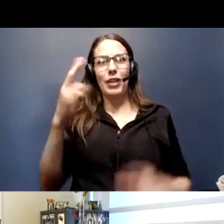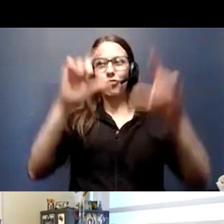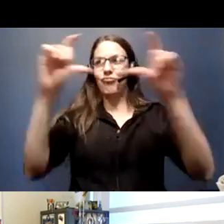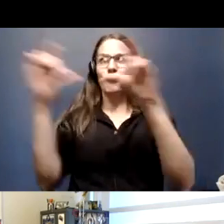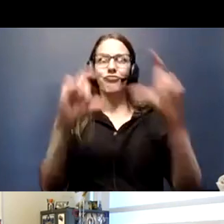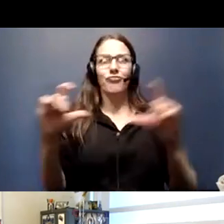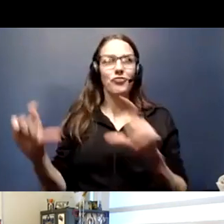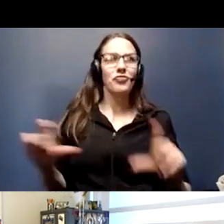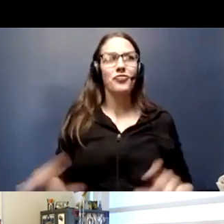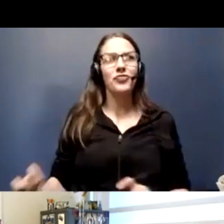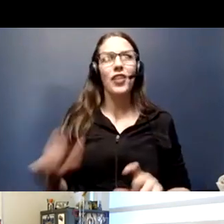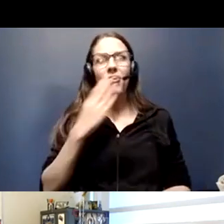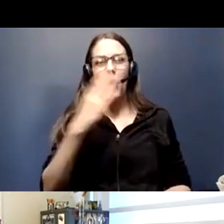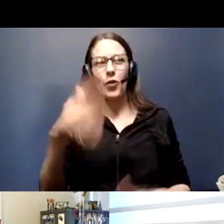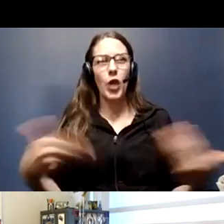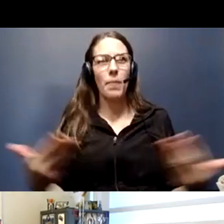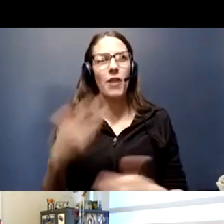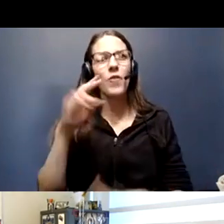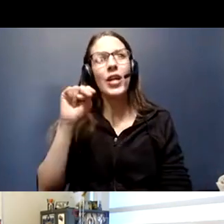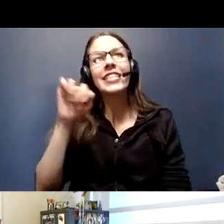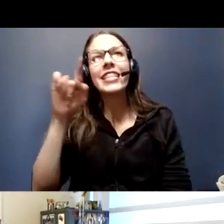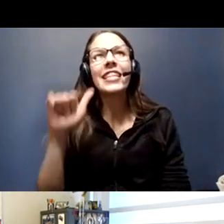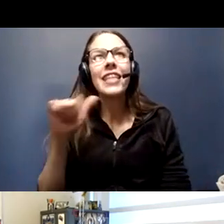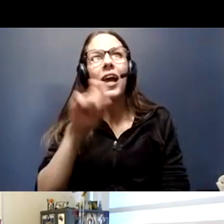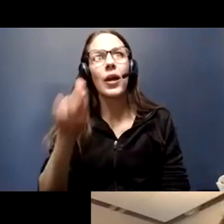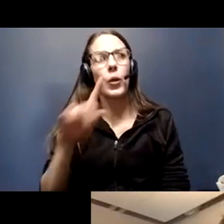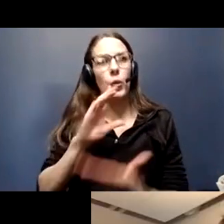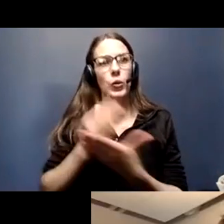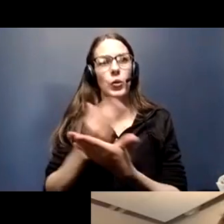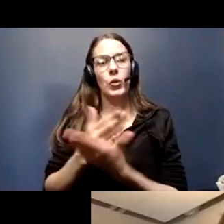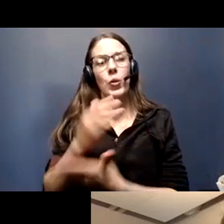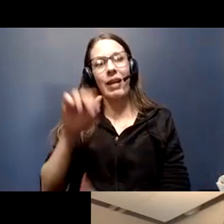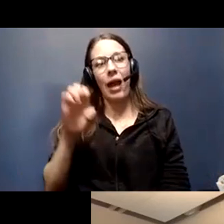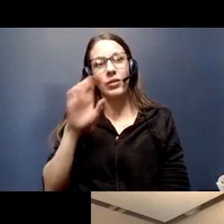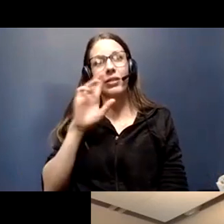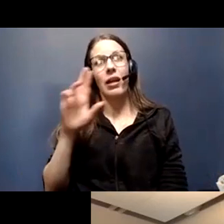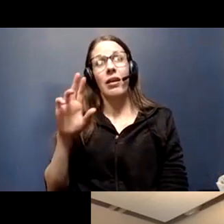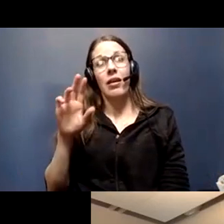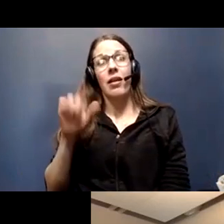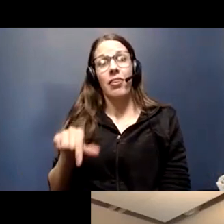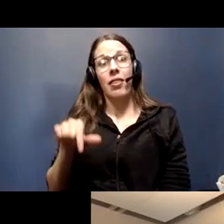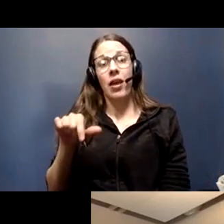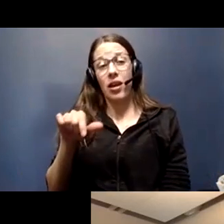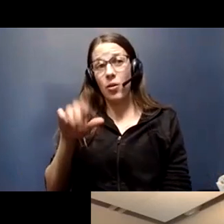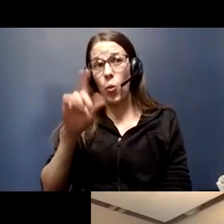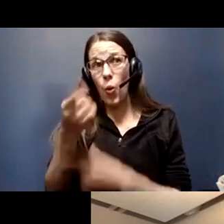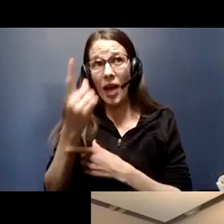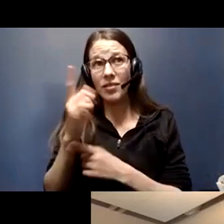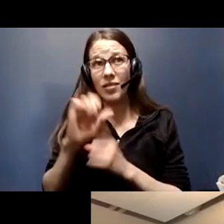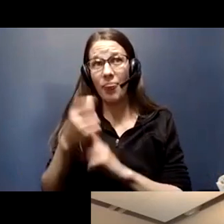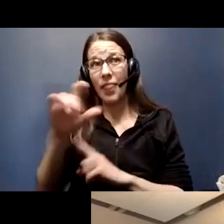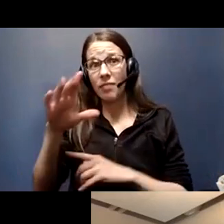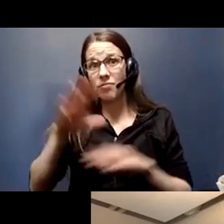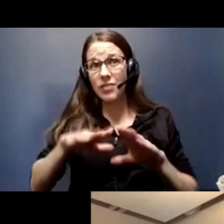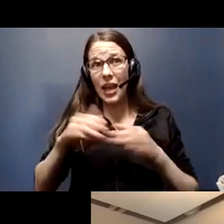first question that we have will be for Nita. New cases in Rock Island County include one infant. Do you know if the child contracted it from